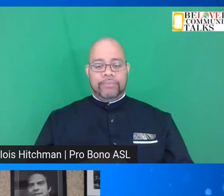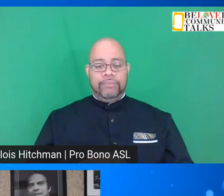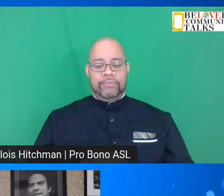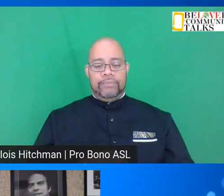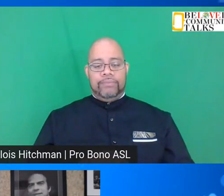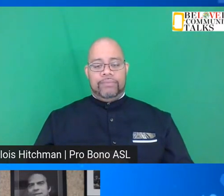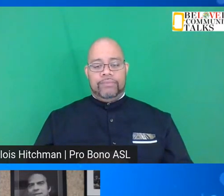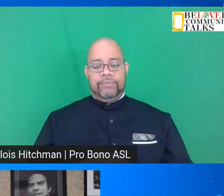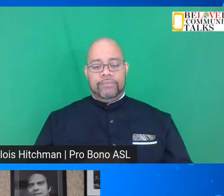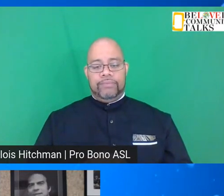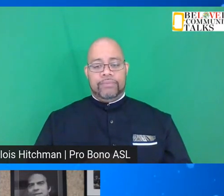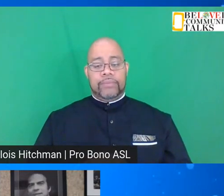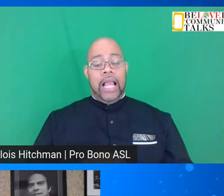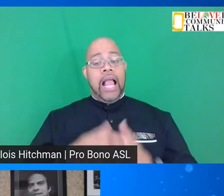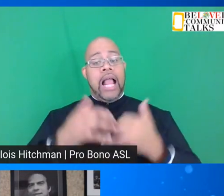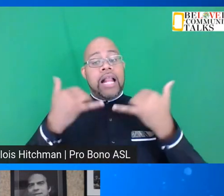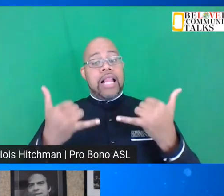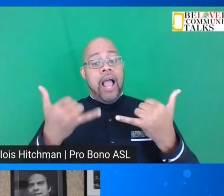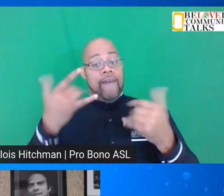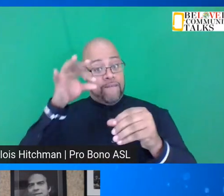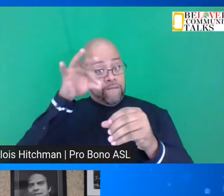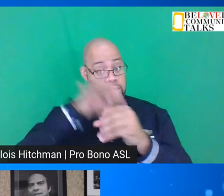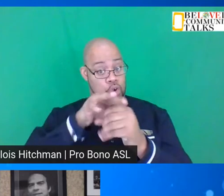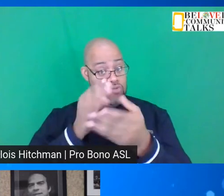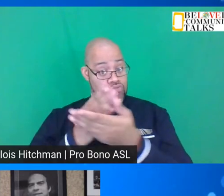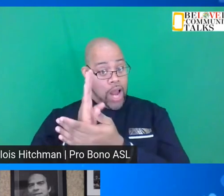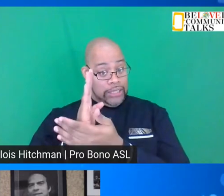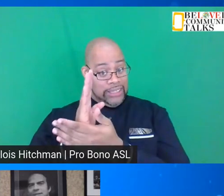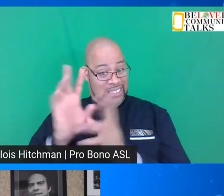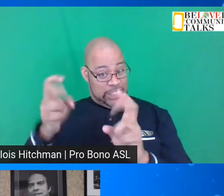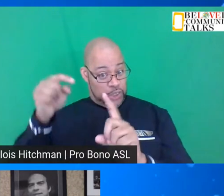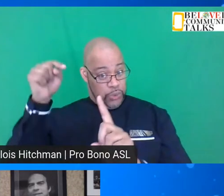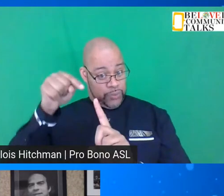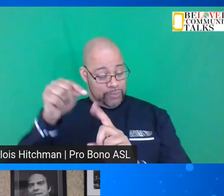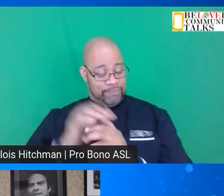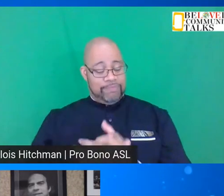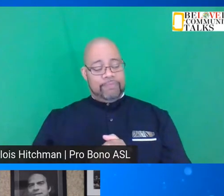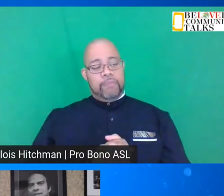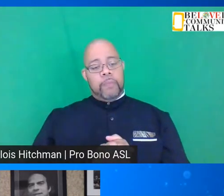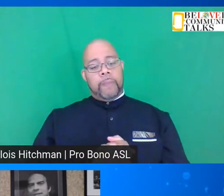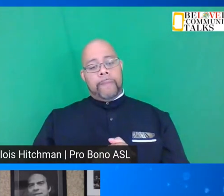And now for the voting rights position,